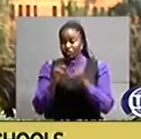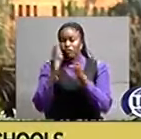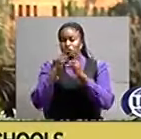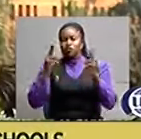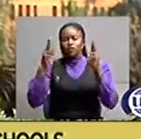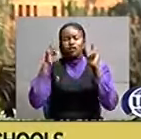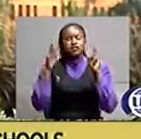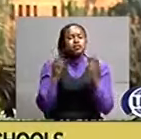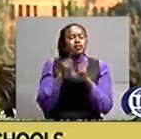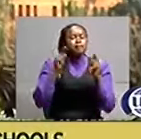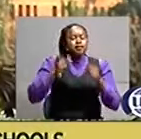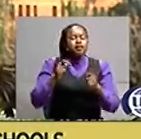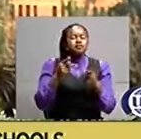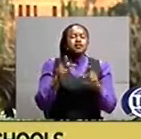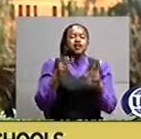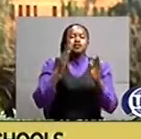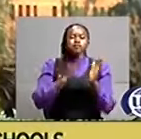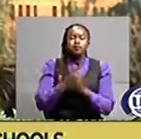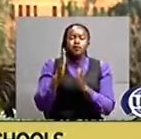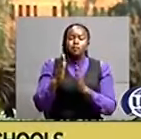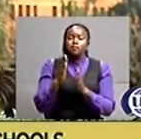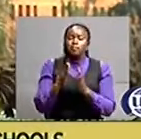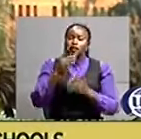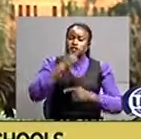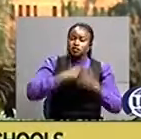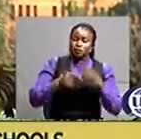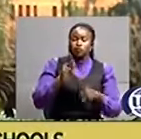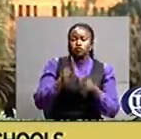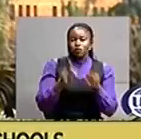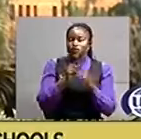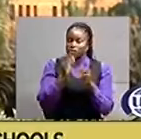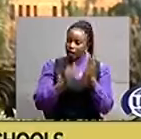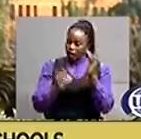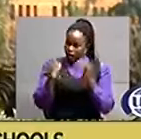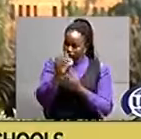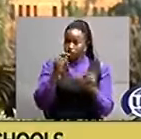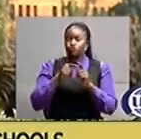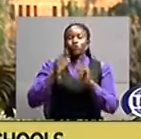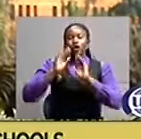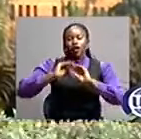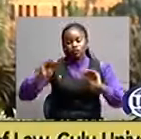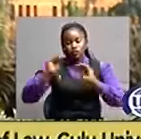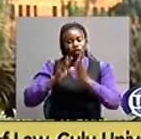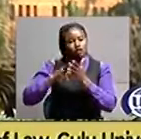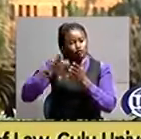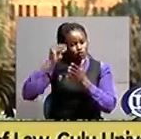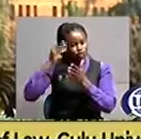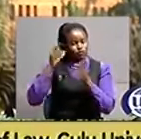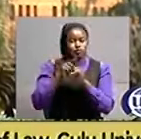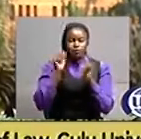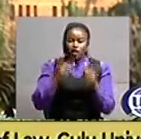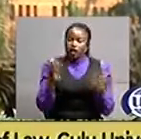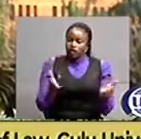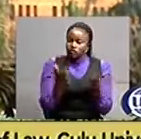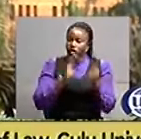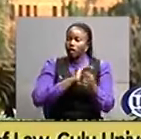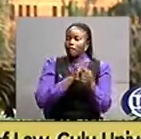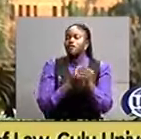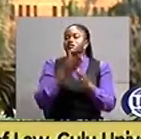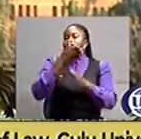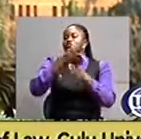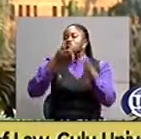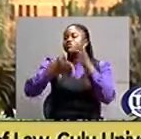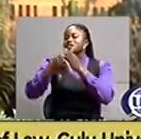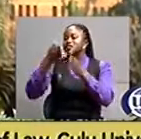we should start preparing the disabled people to their access to education. That way we can enhance capacity building, and also